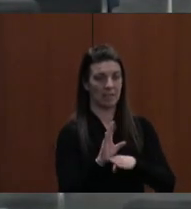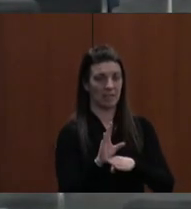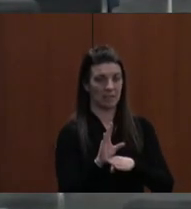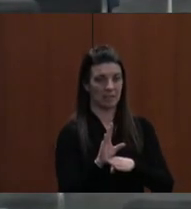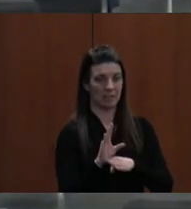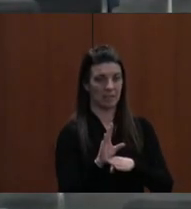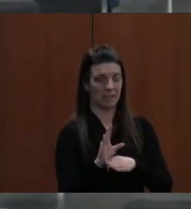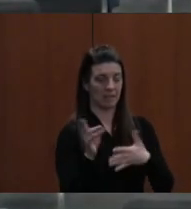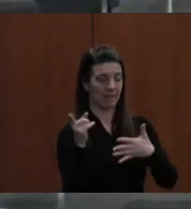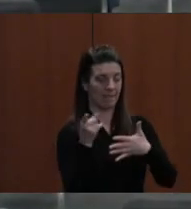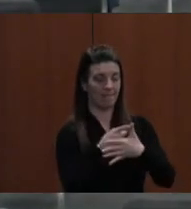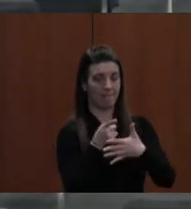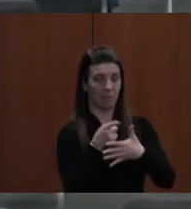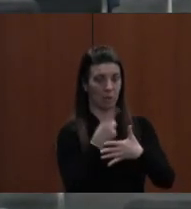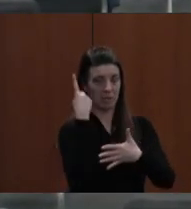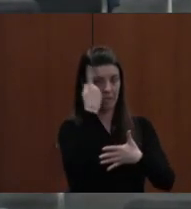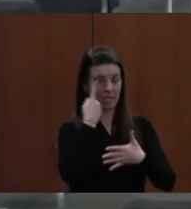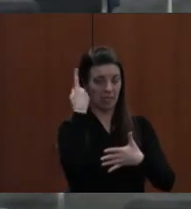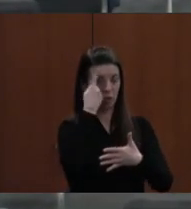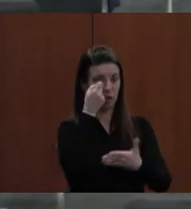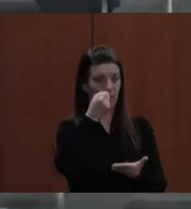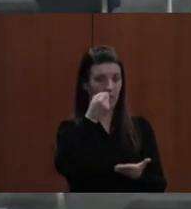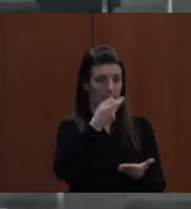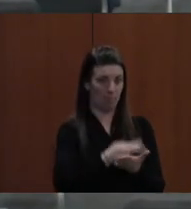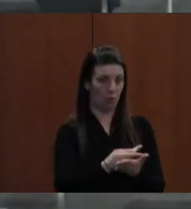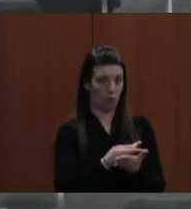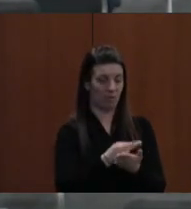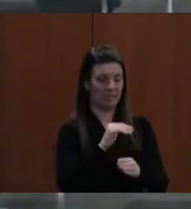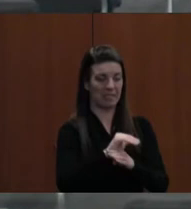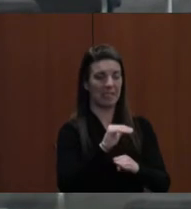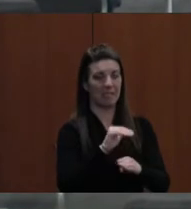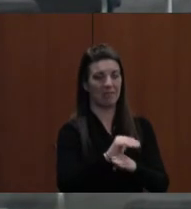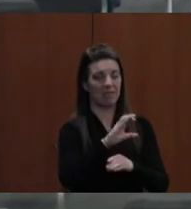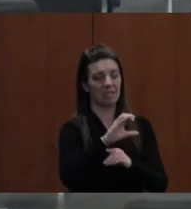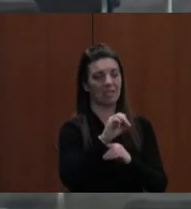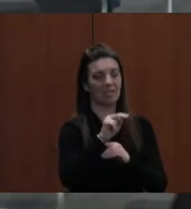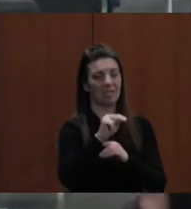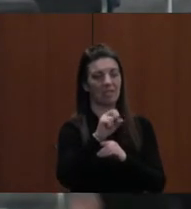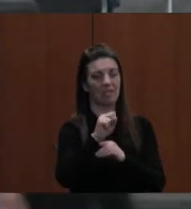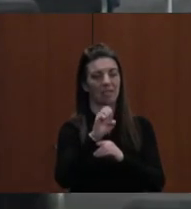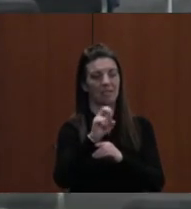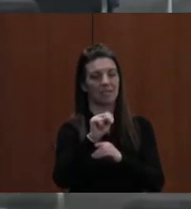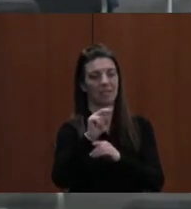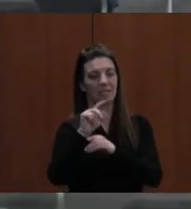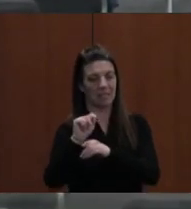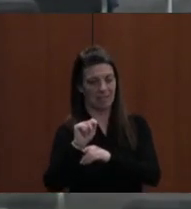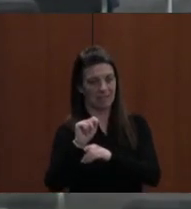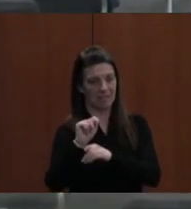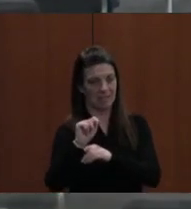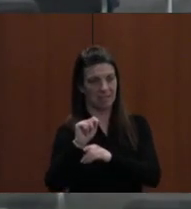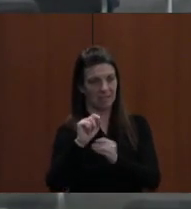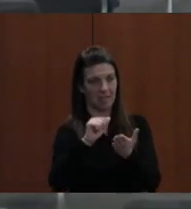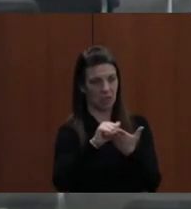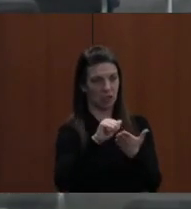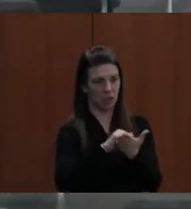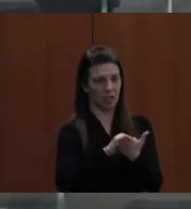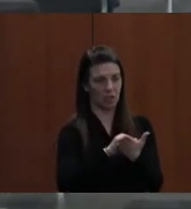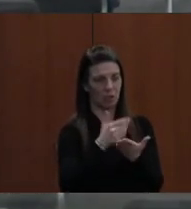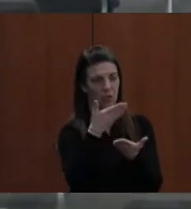FIRST ITEM UNDER CONSIDERATION IS THE APPROVAL OF THIS EVENING'S CONSENT AGENDA. WITH US, MR. BAKEDEL.